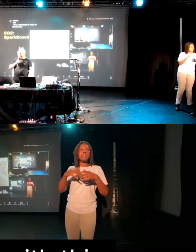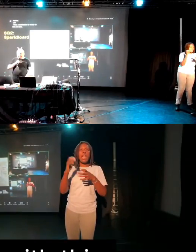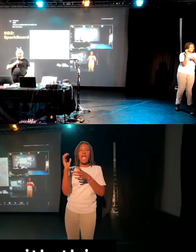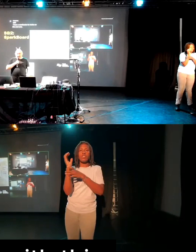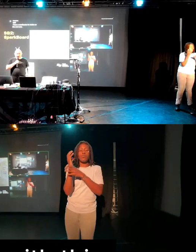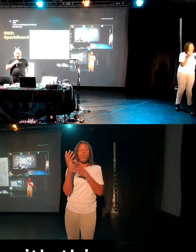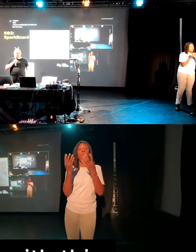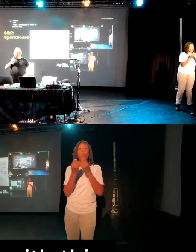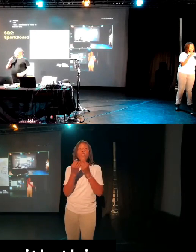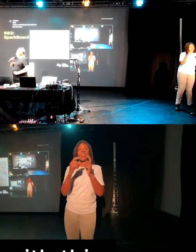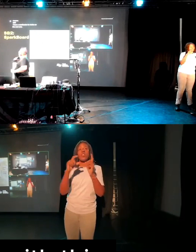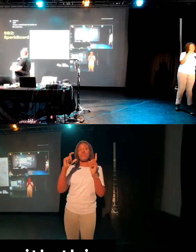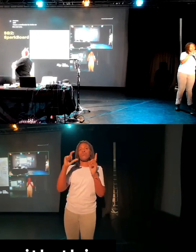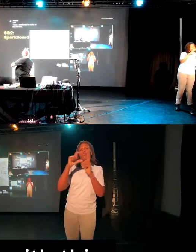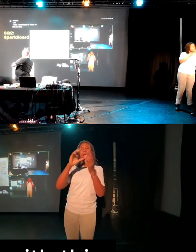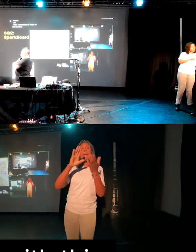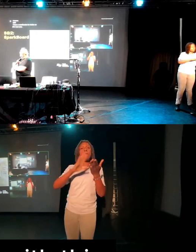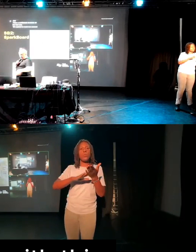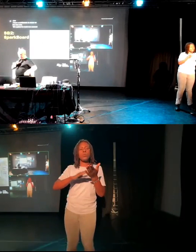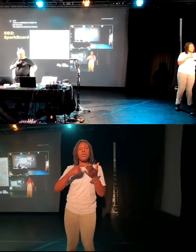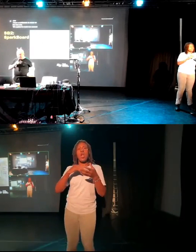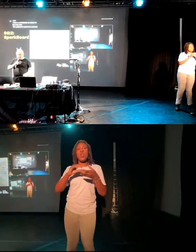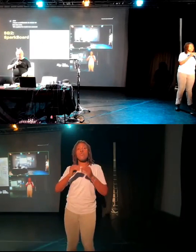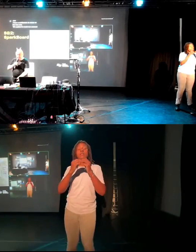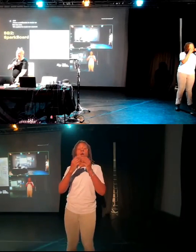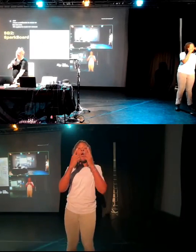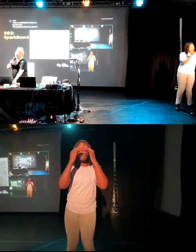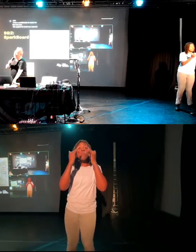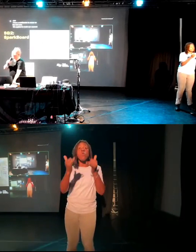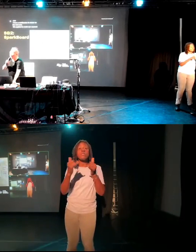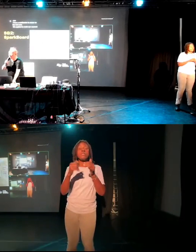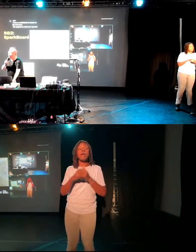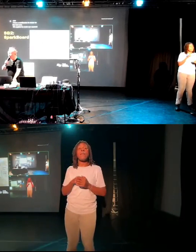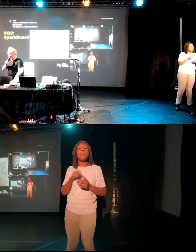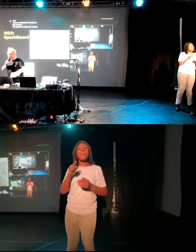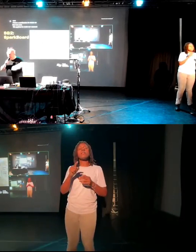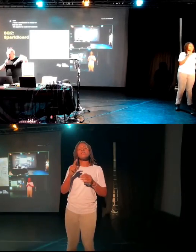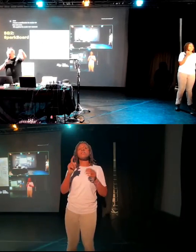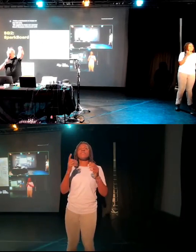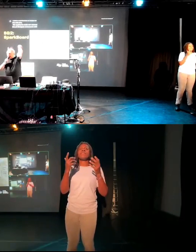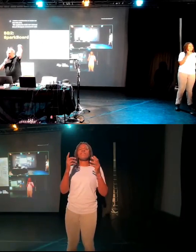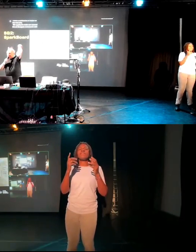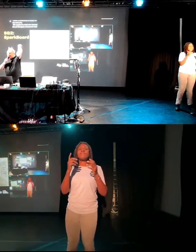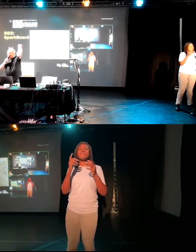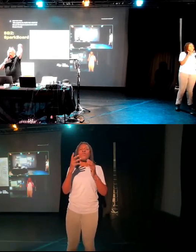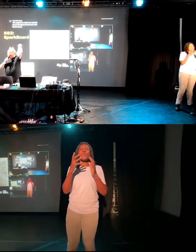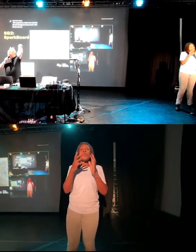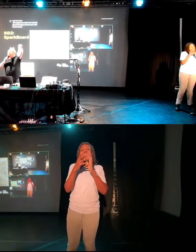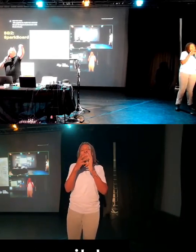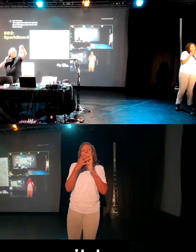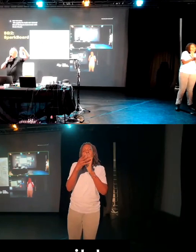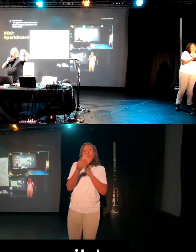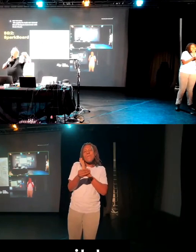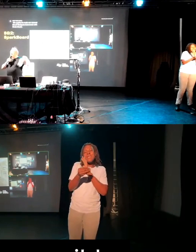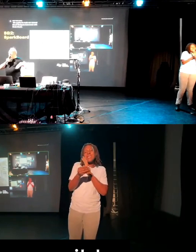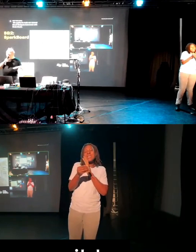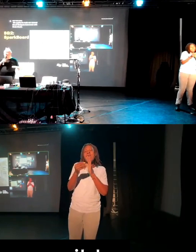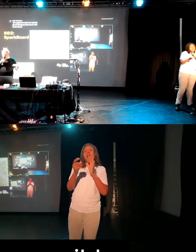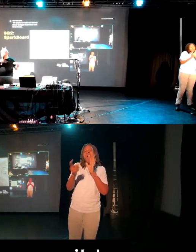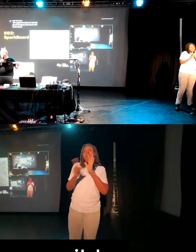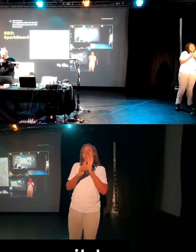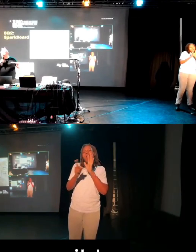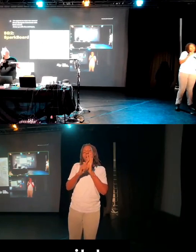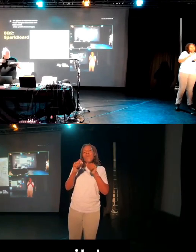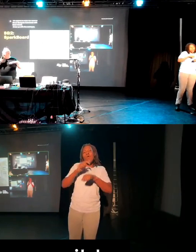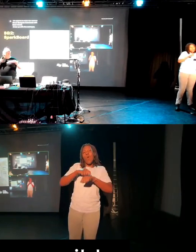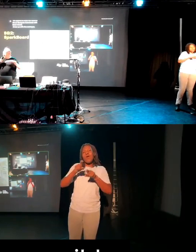Music. And I came up with this prototype. But the prototype is based on an alarm clock, which I'm going to show you here. I'm always on the lookout